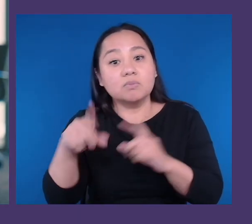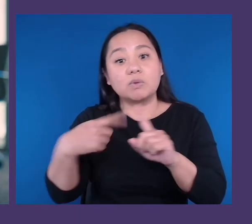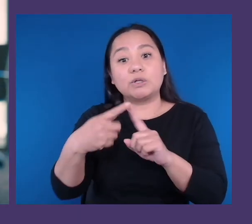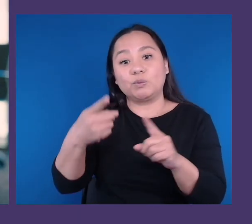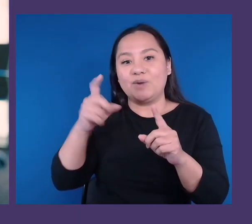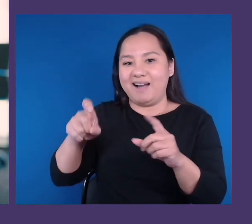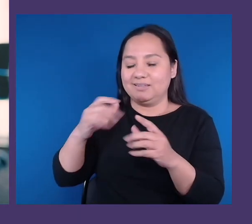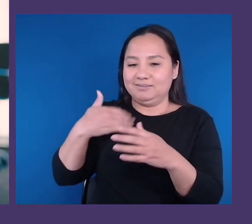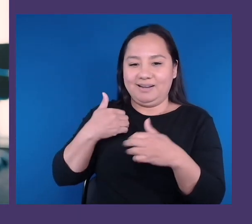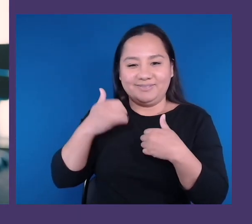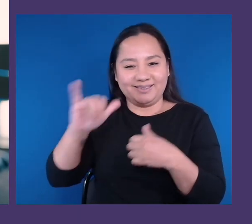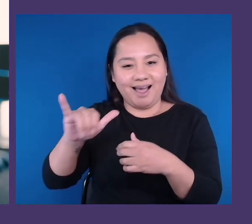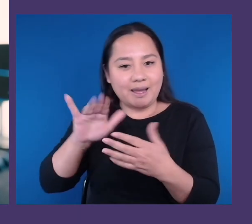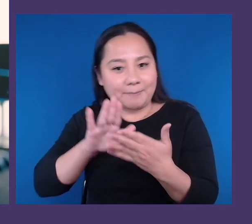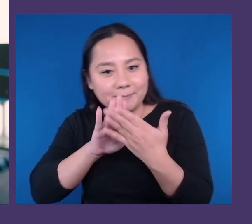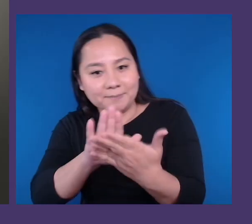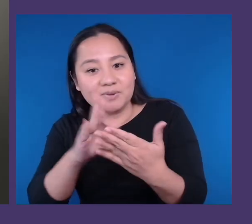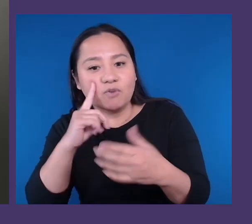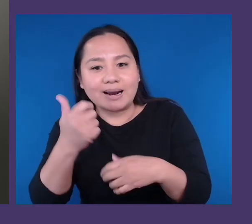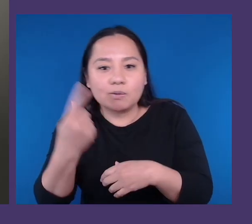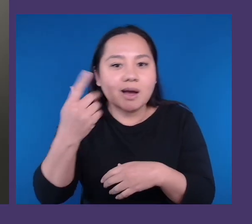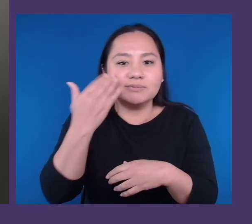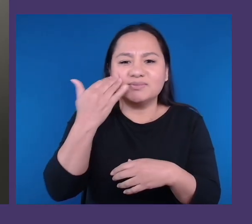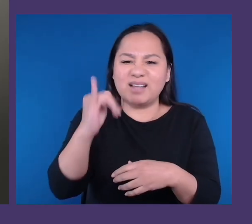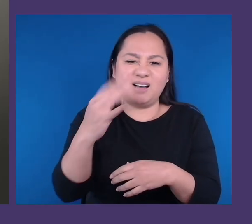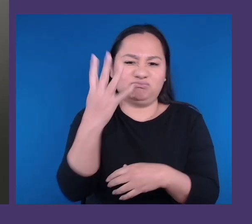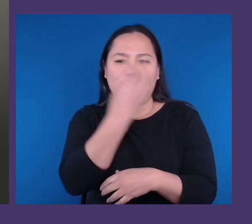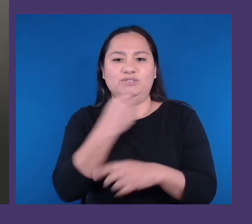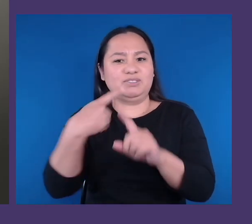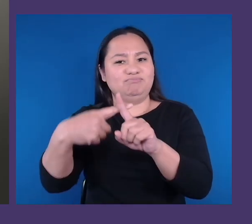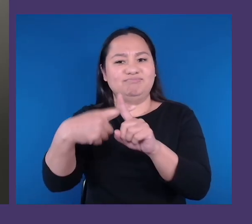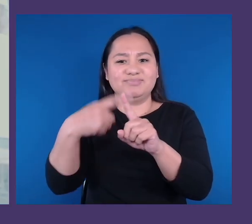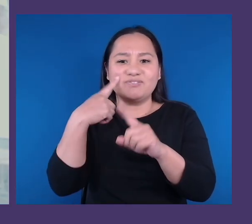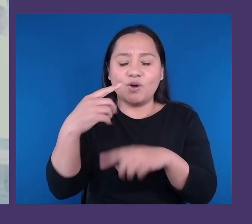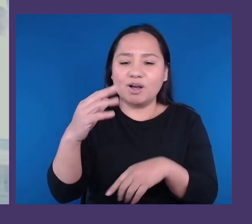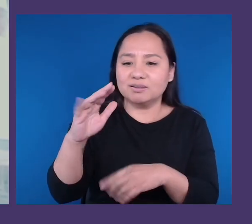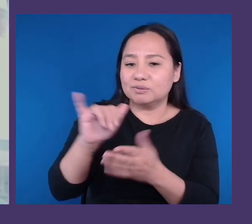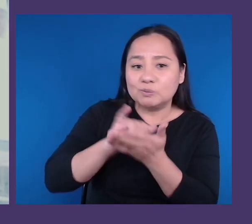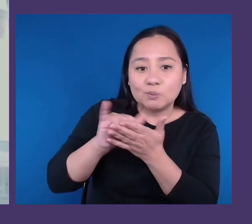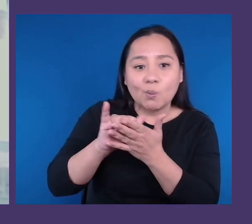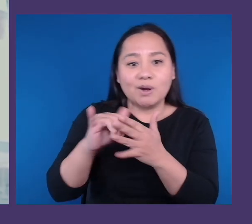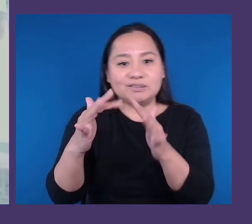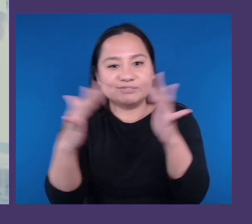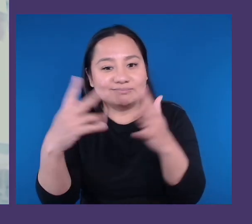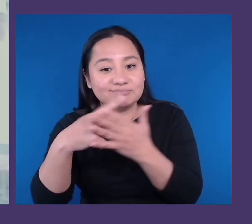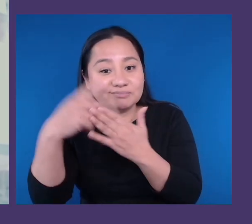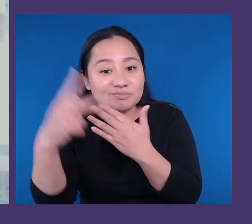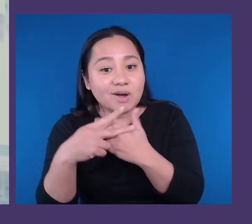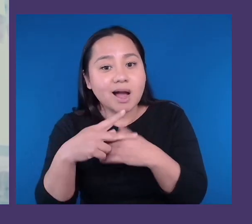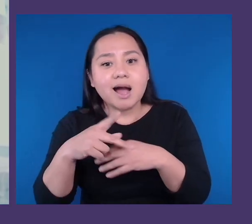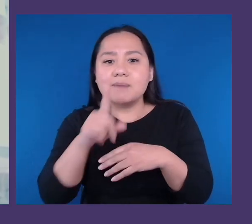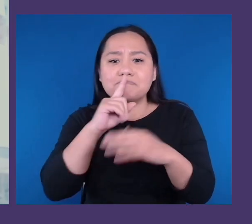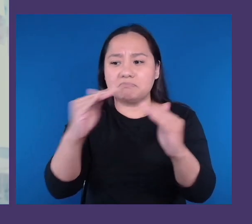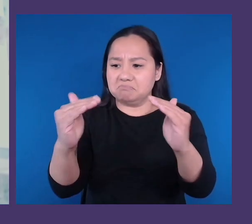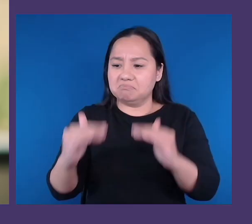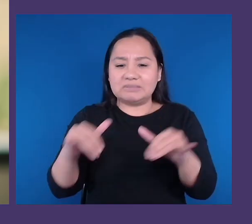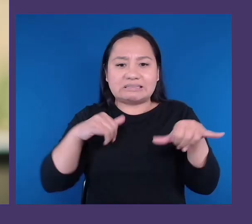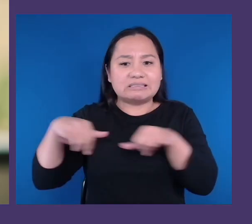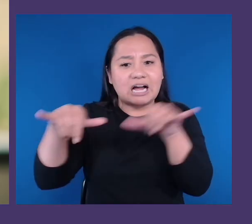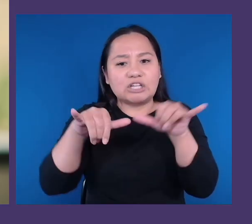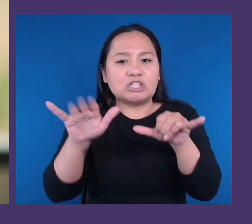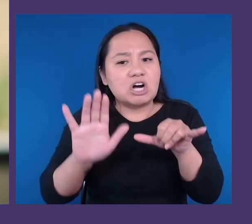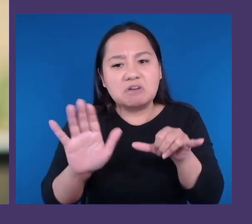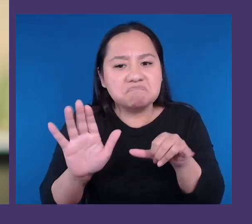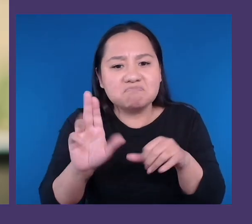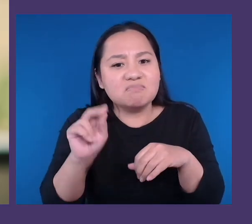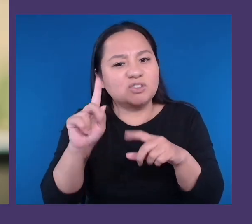We're not lowering our standards by any means. We're just making sure we're passing a wider net so we can find a hall of talent. I've